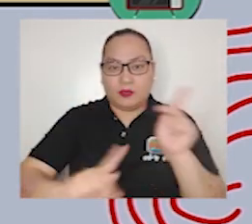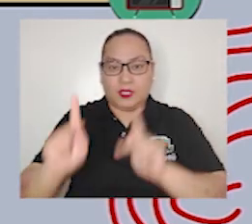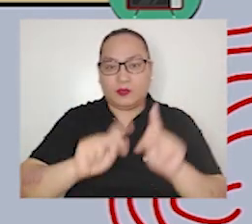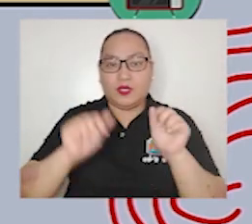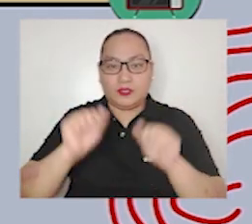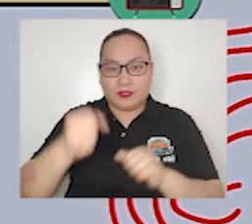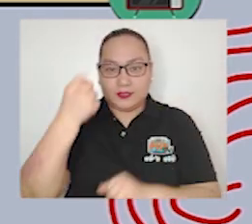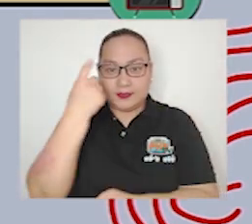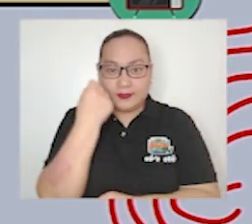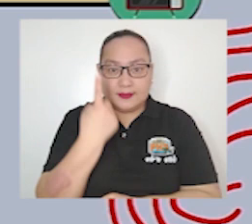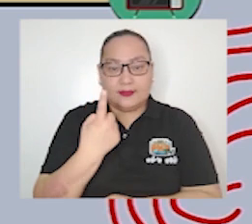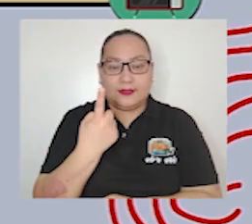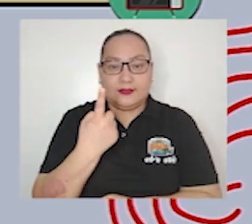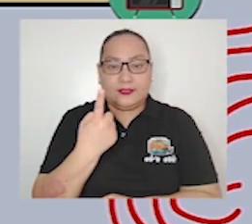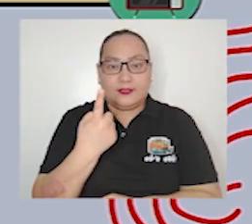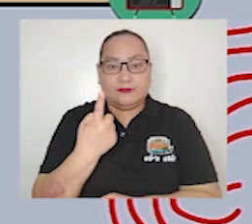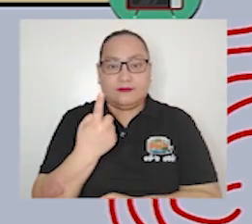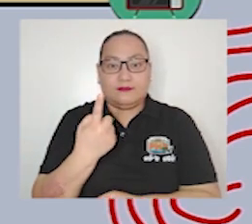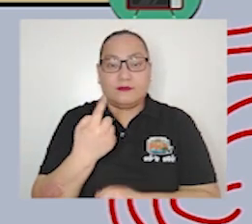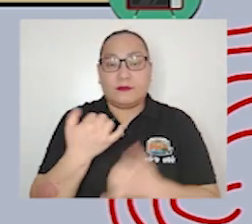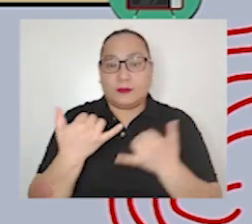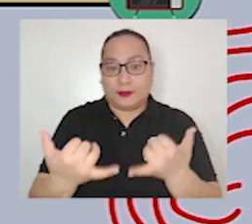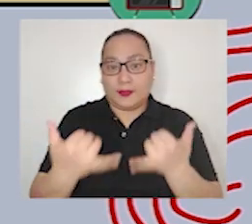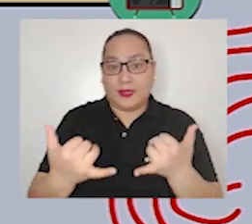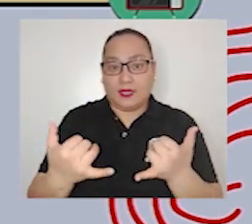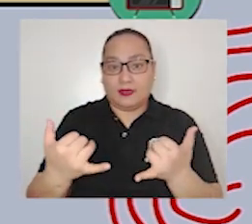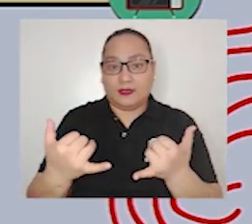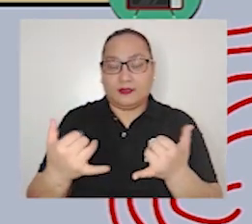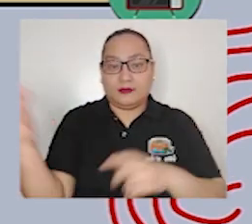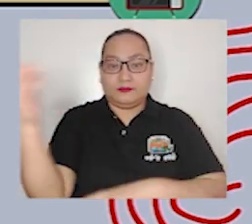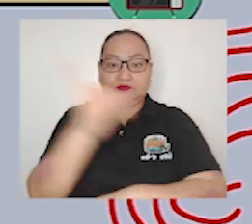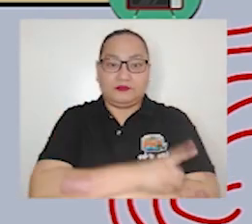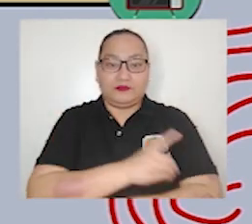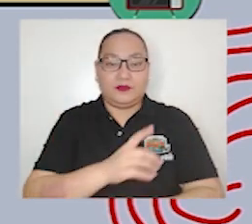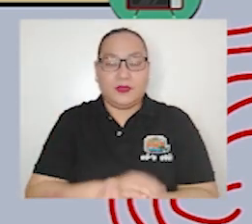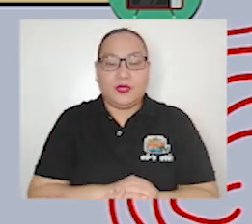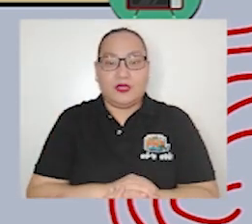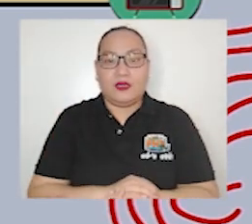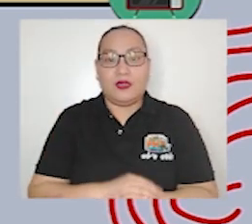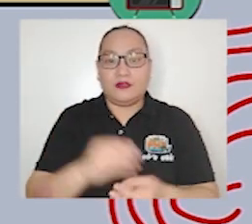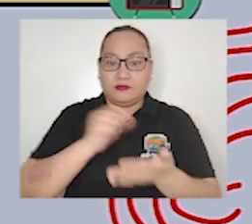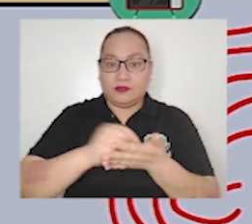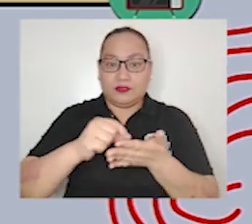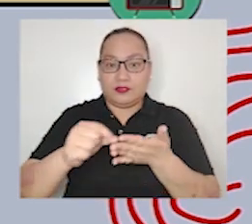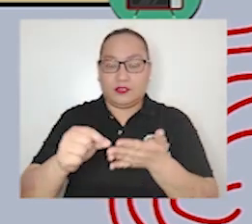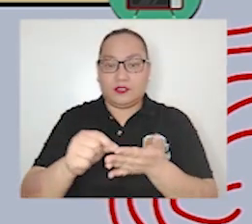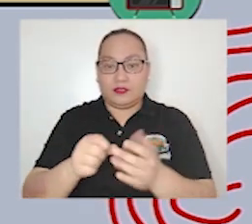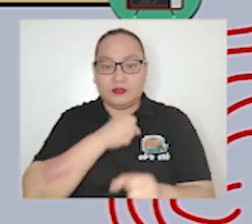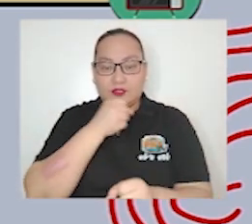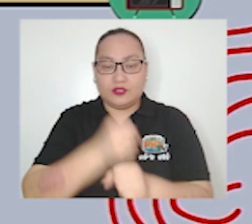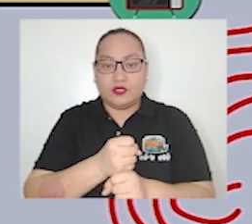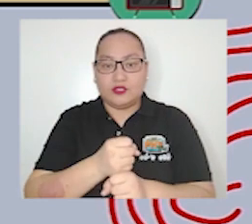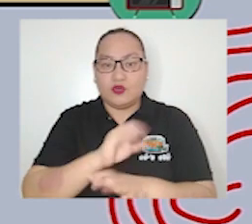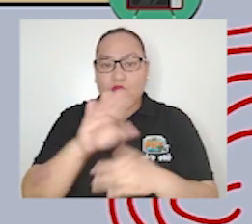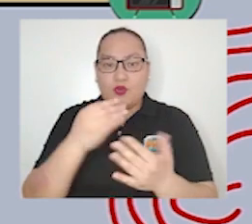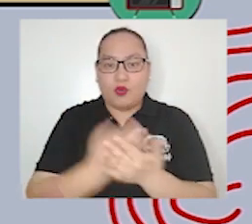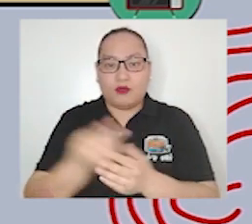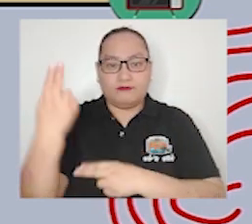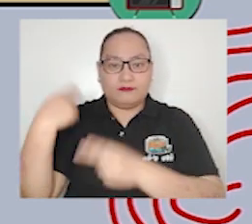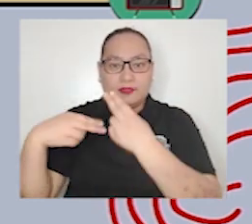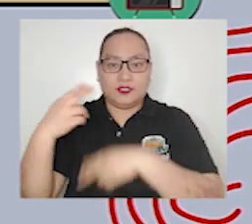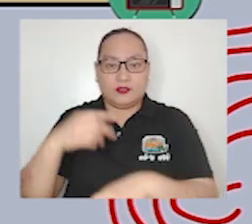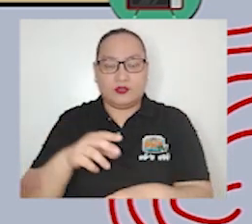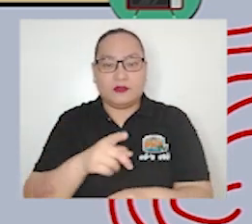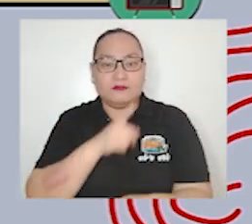journalism ensures that along with historical facts events or theories the reader or